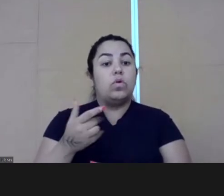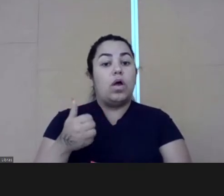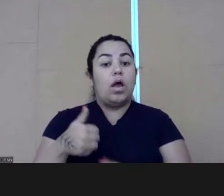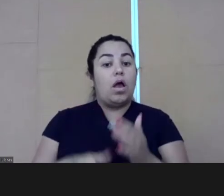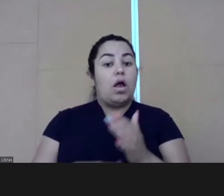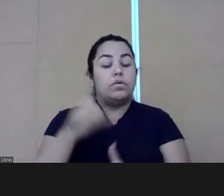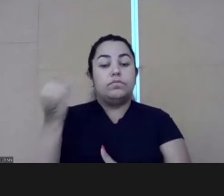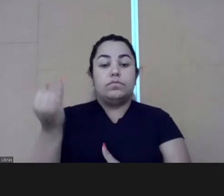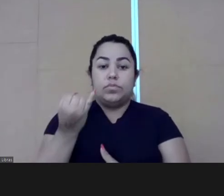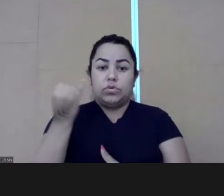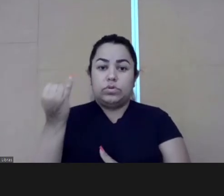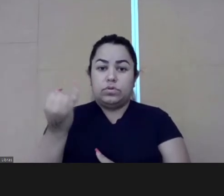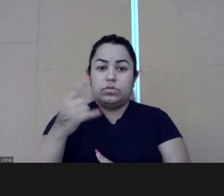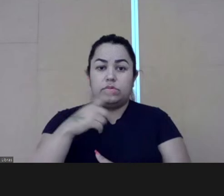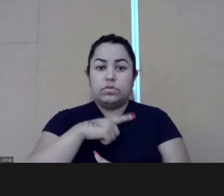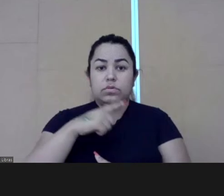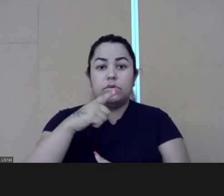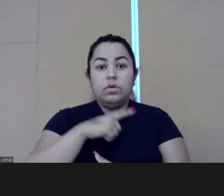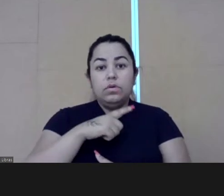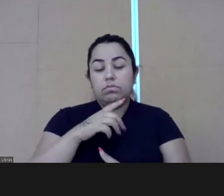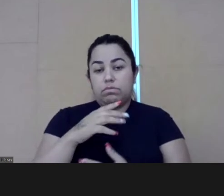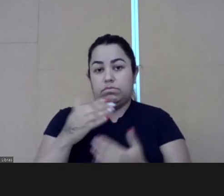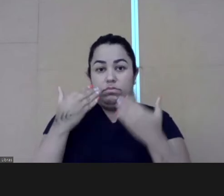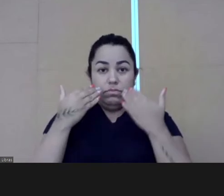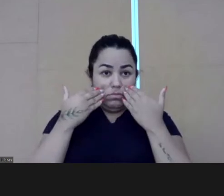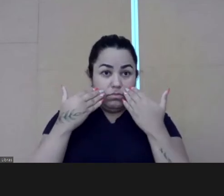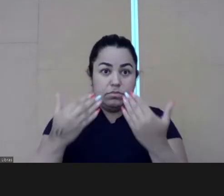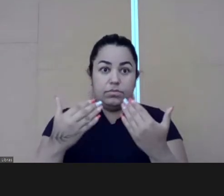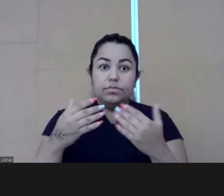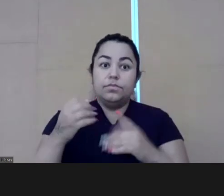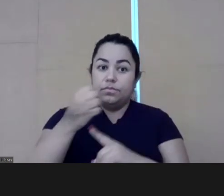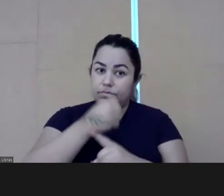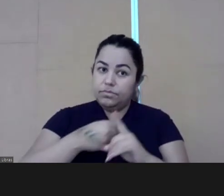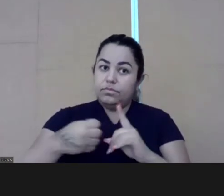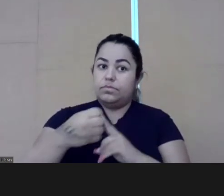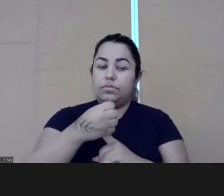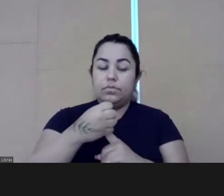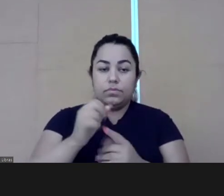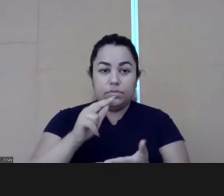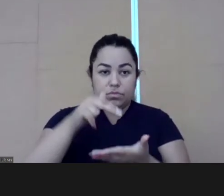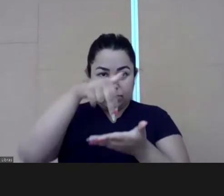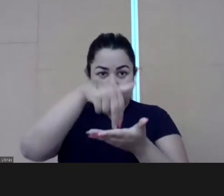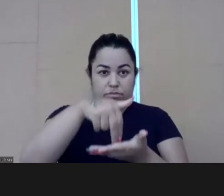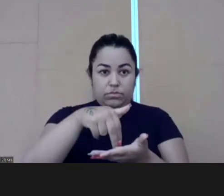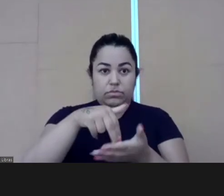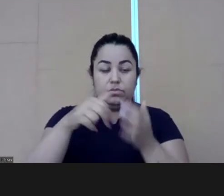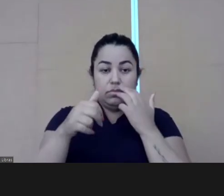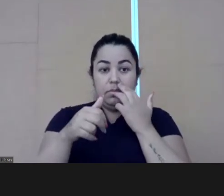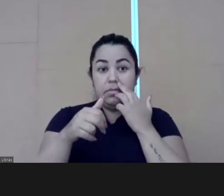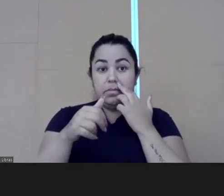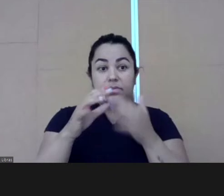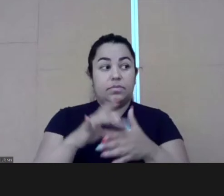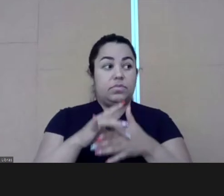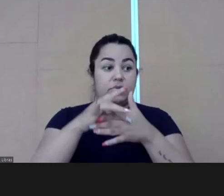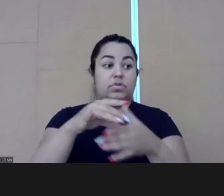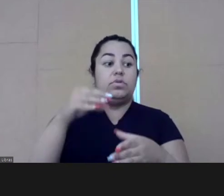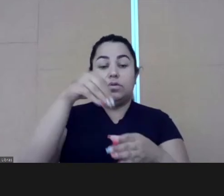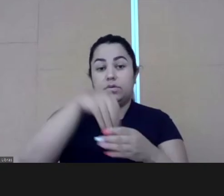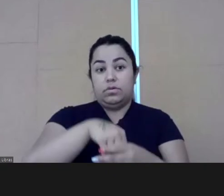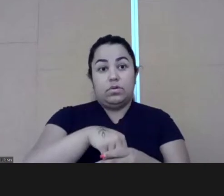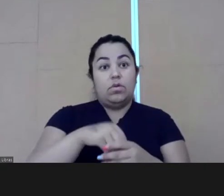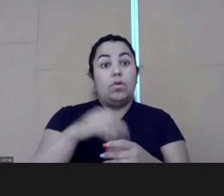you about the importance about the representation of our society